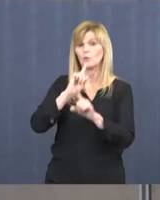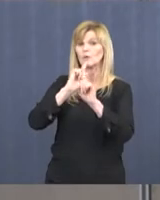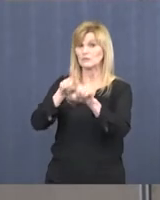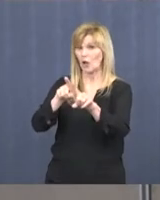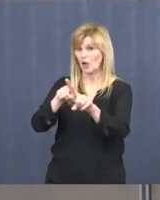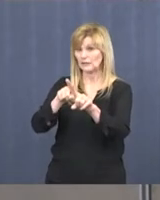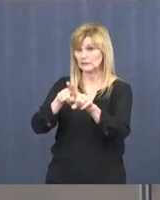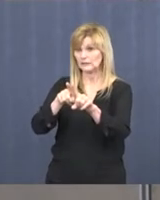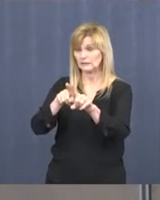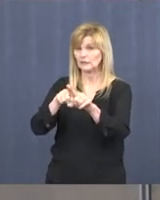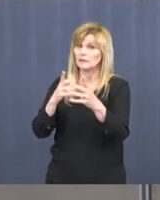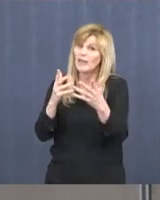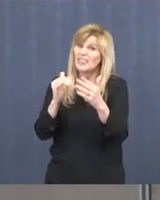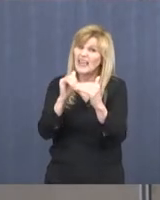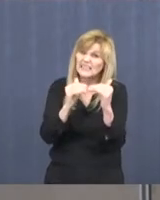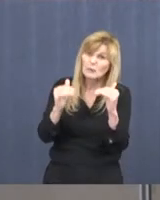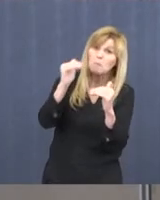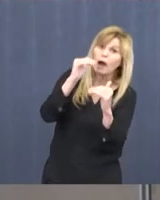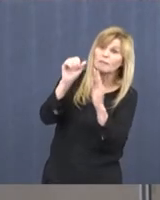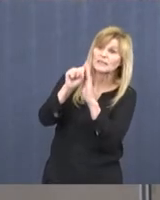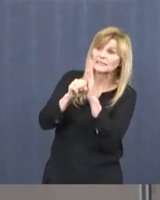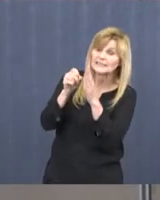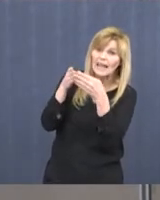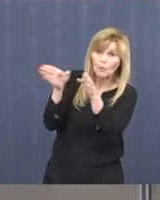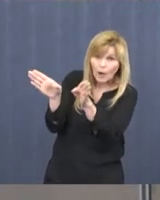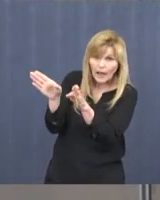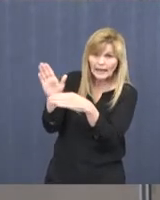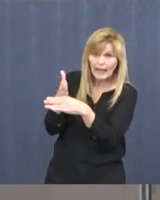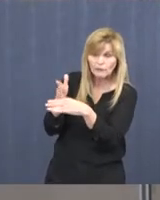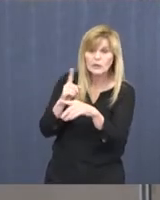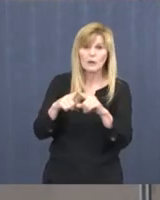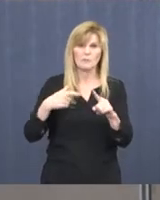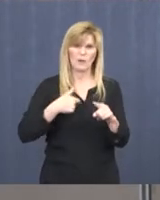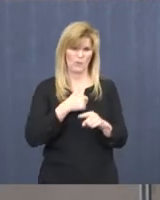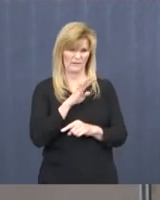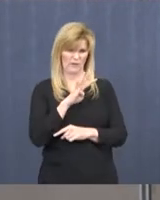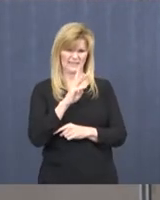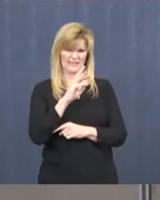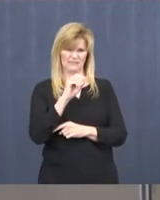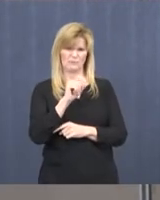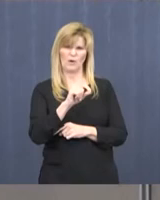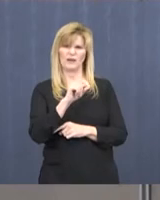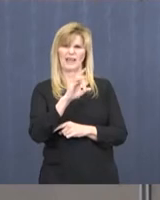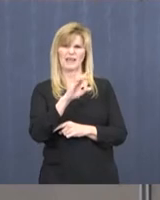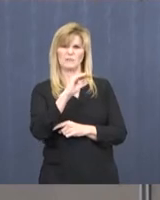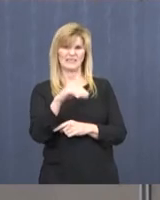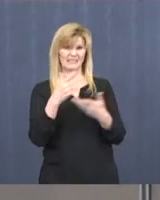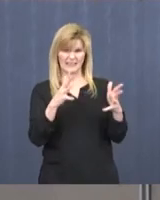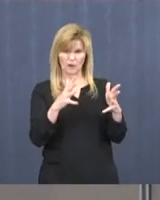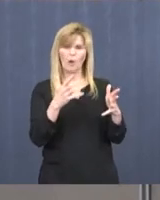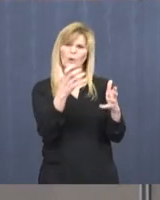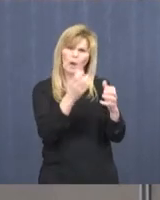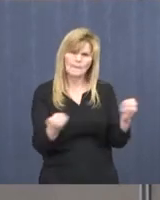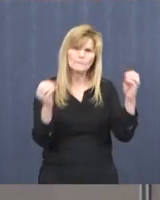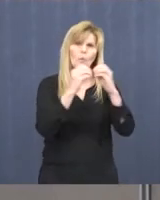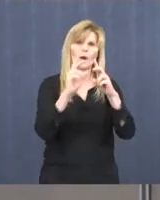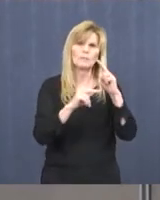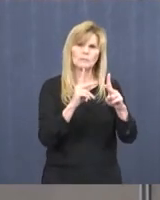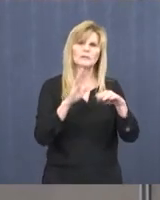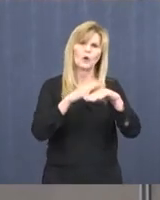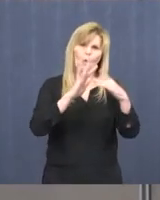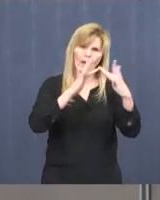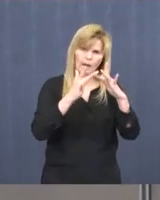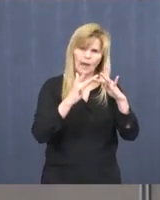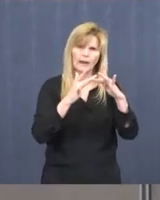Minnesota's statewide average of 43.8%, but we can do better. So please feel free to go online,